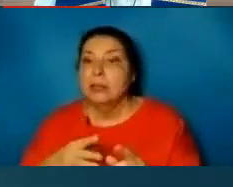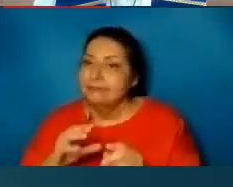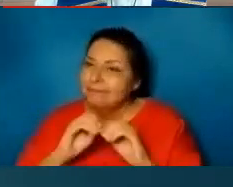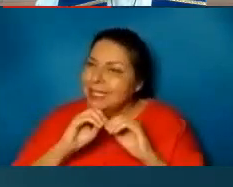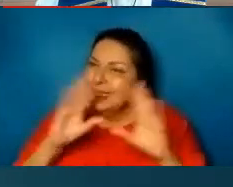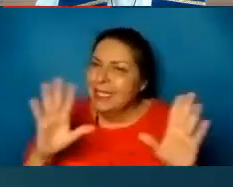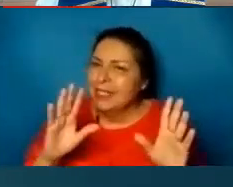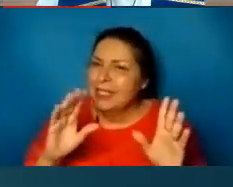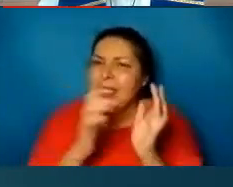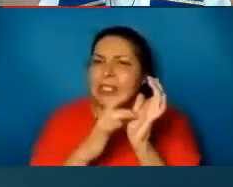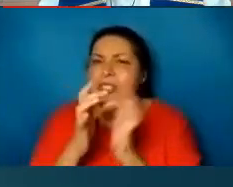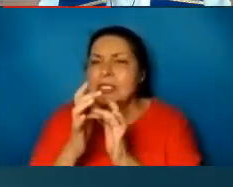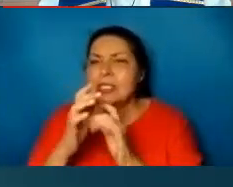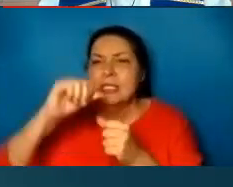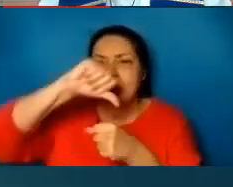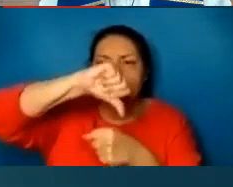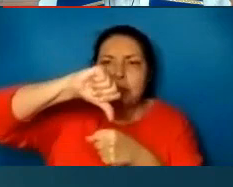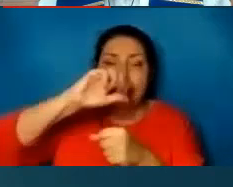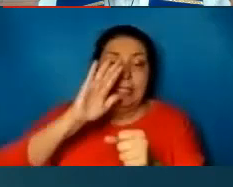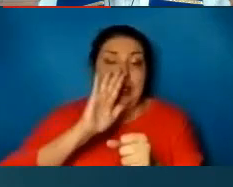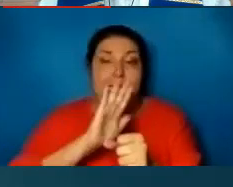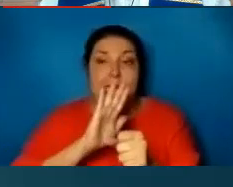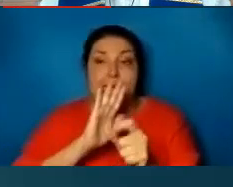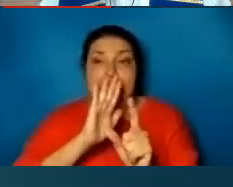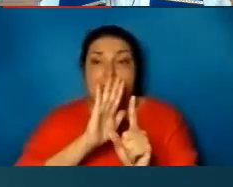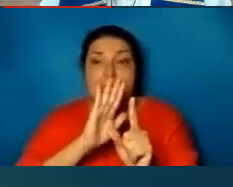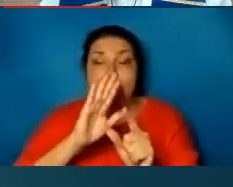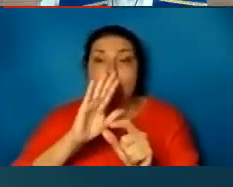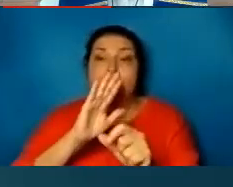anointed into his office of Messiah.